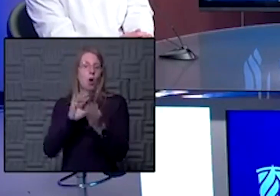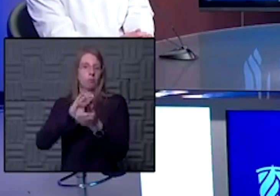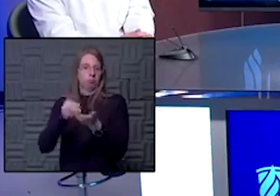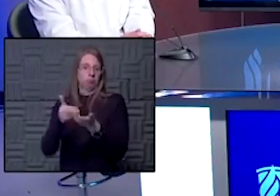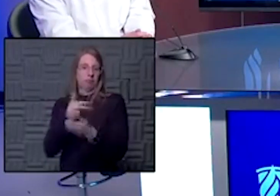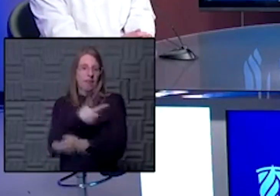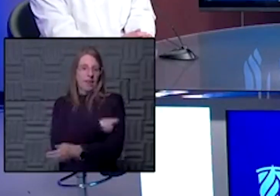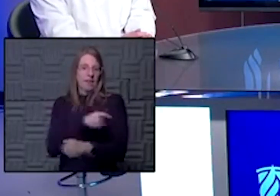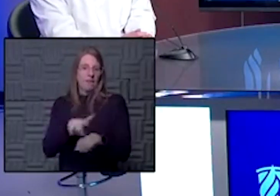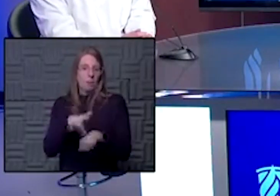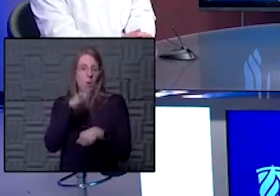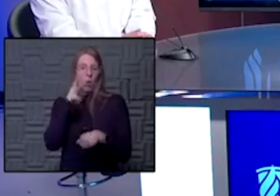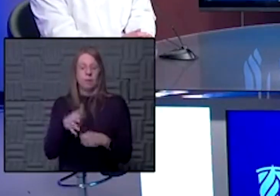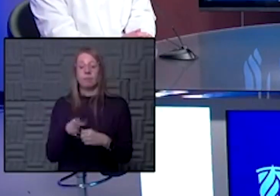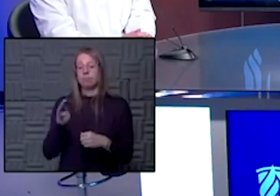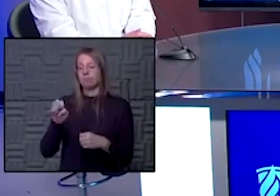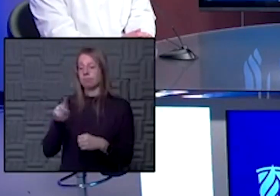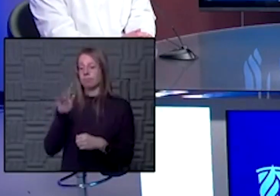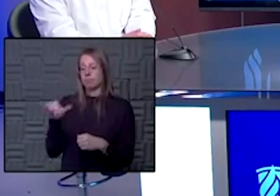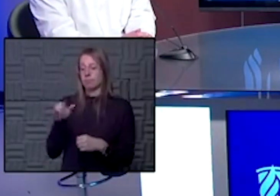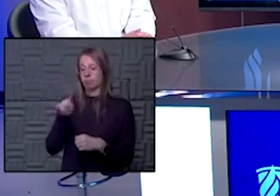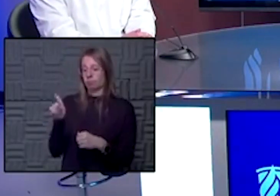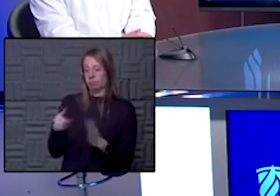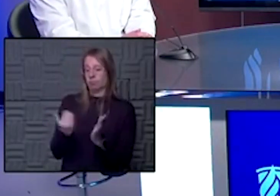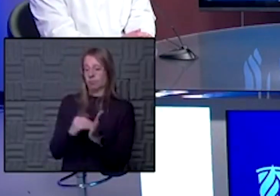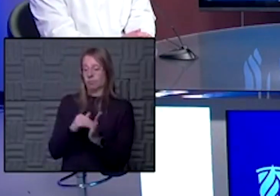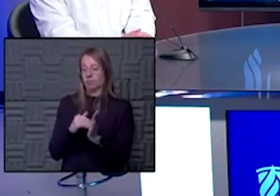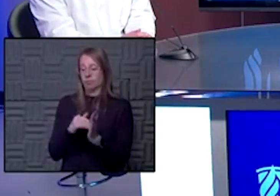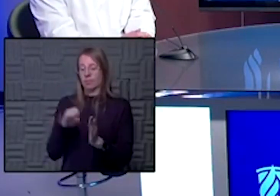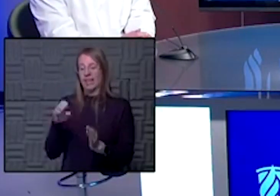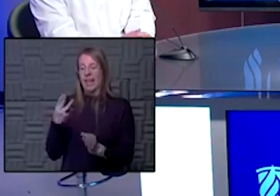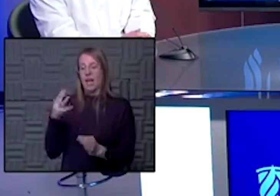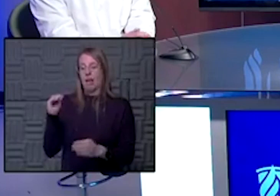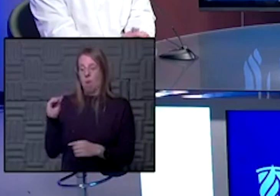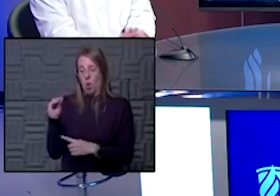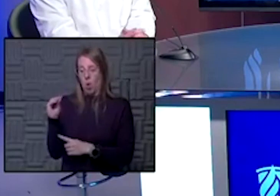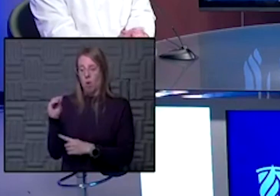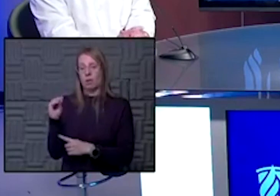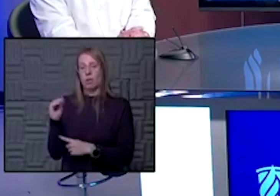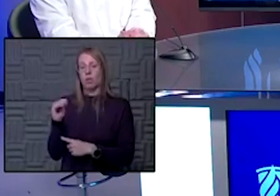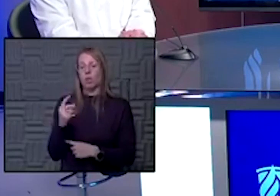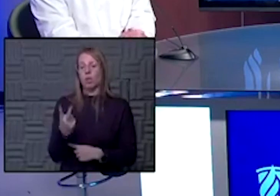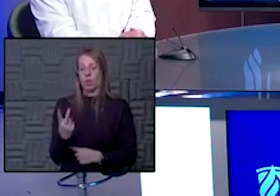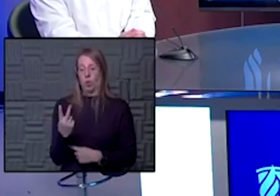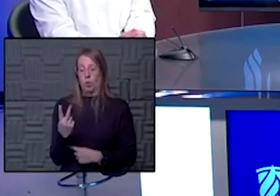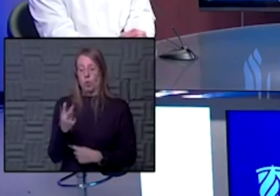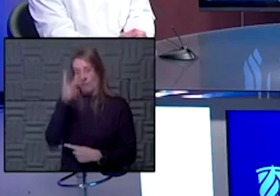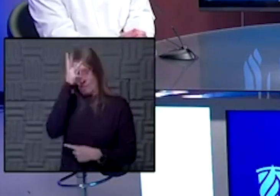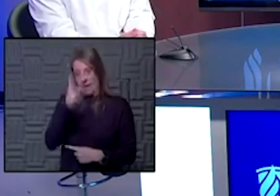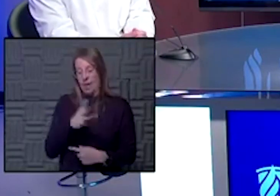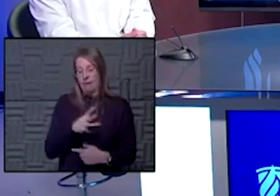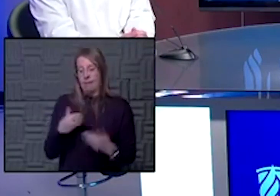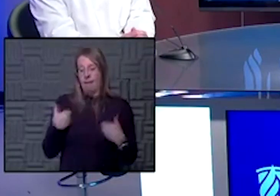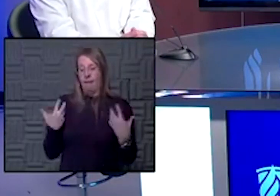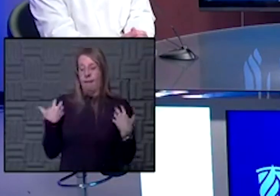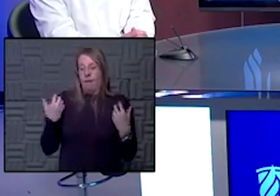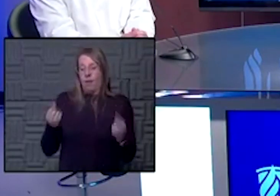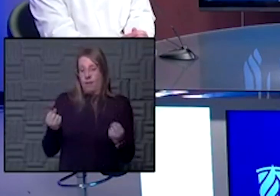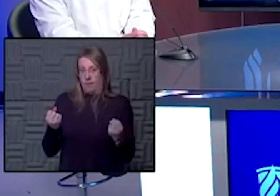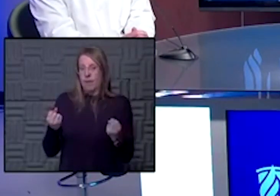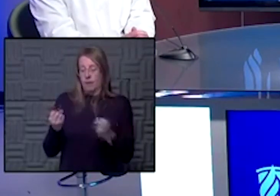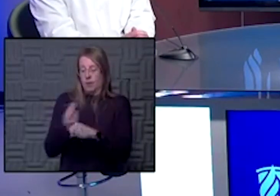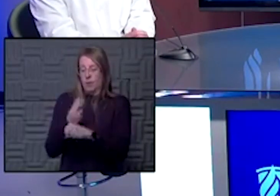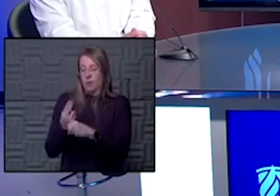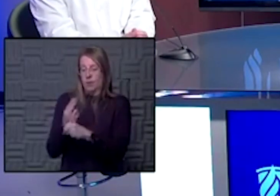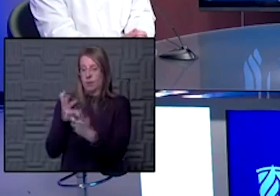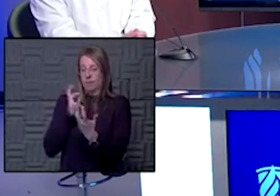Becky had a good question. She wanted to know, follow up again on the ECMO, the two men that were considered young and healthy, would someone who